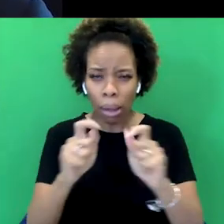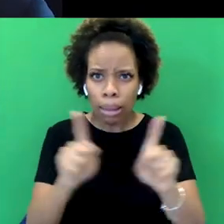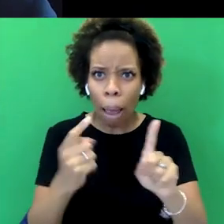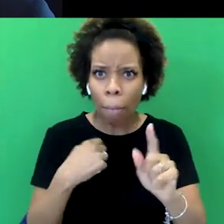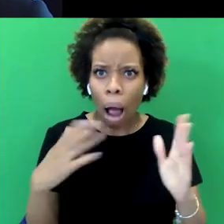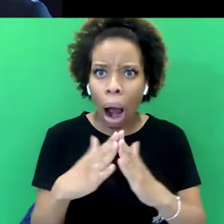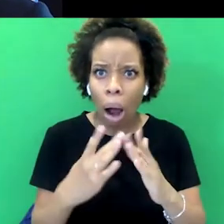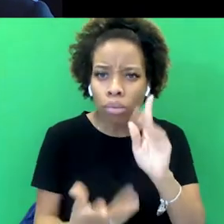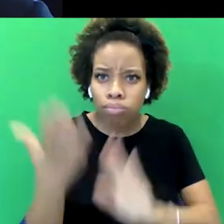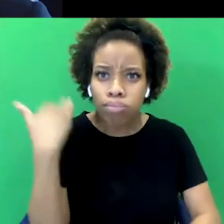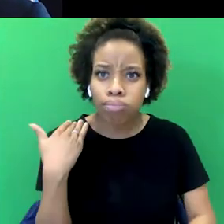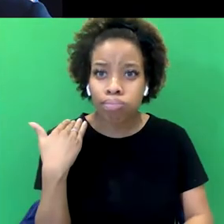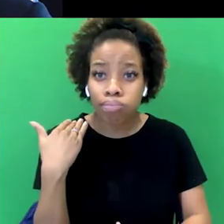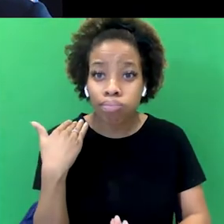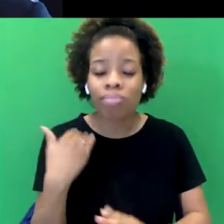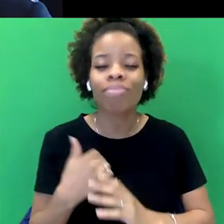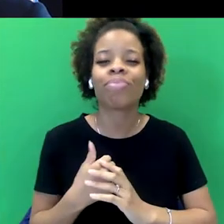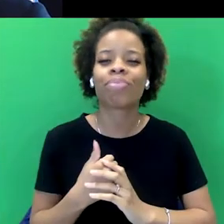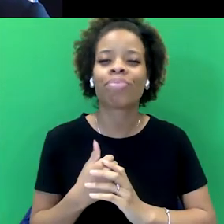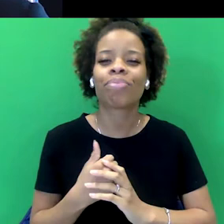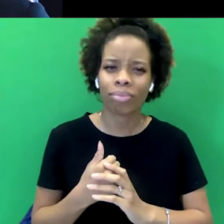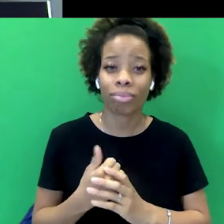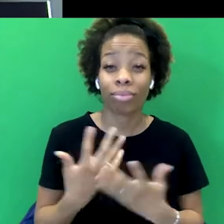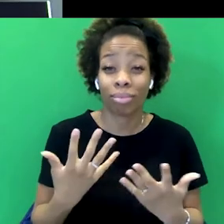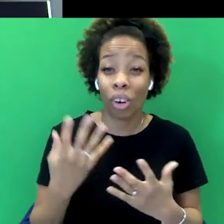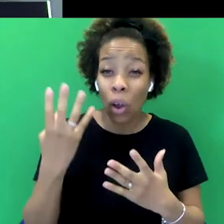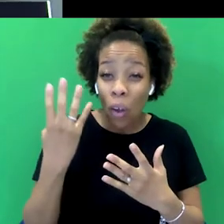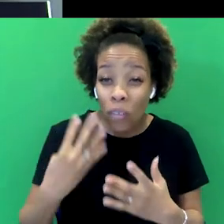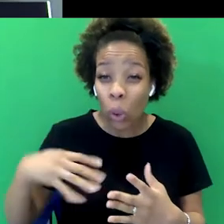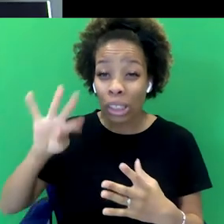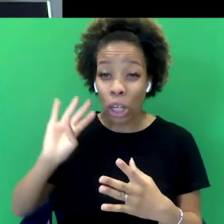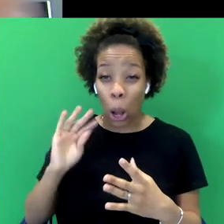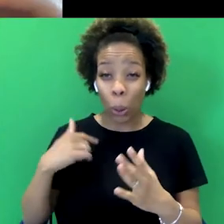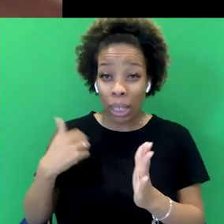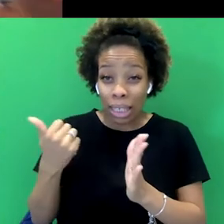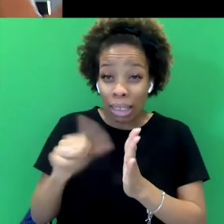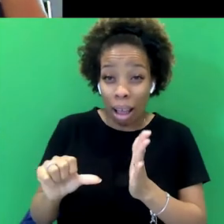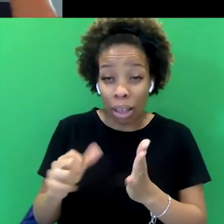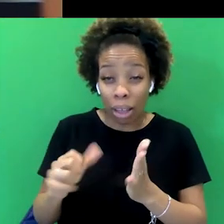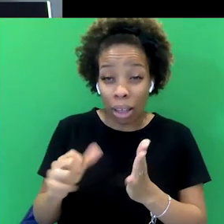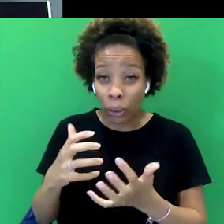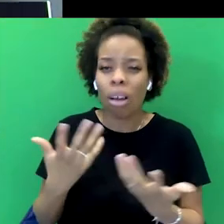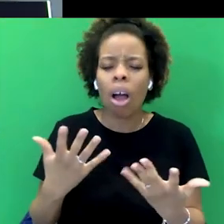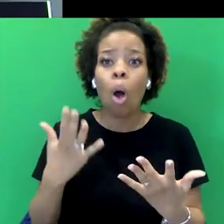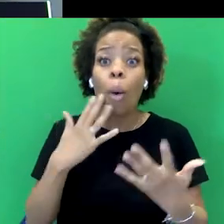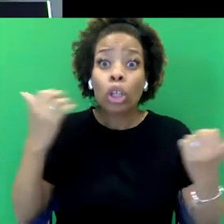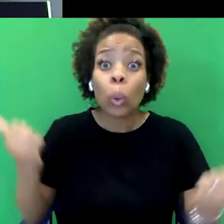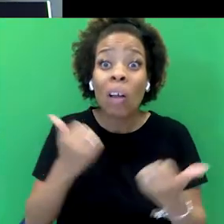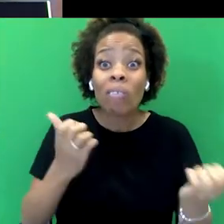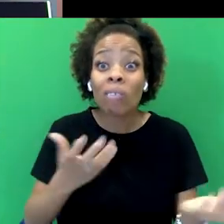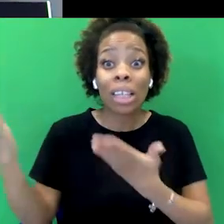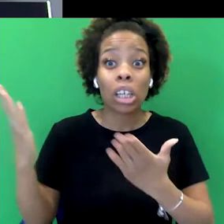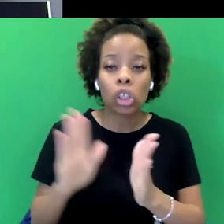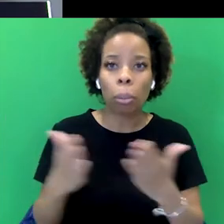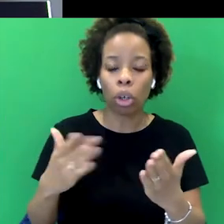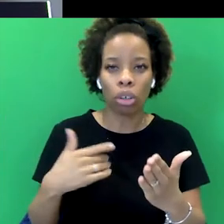As you know, it was a very long, complicated journey. mean, it was four years ago I started. And when you finish a book, you often forget how it started. You